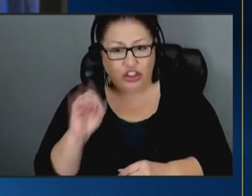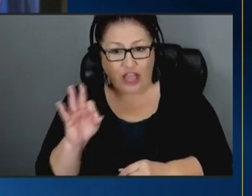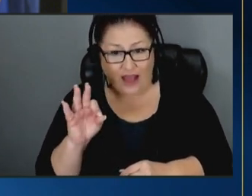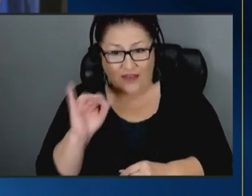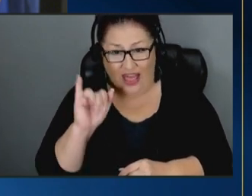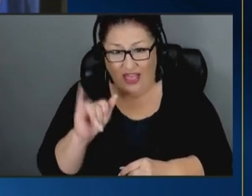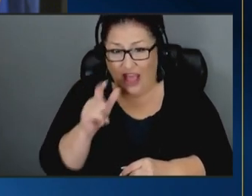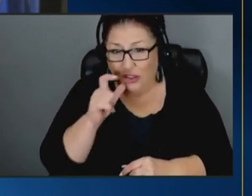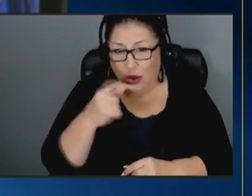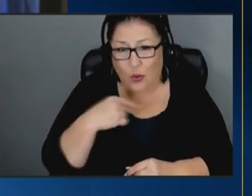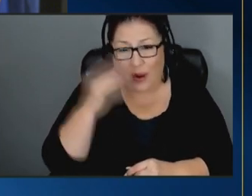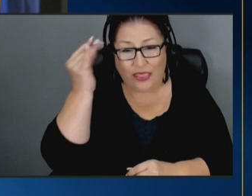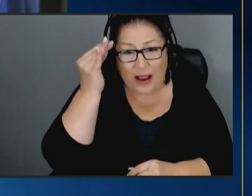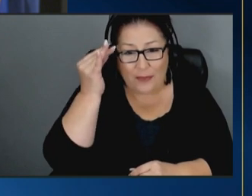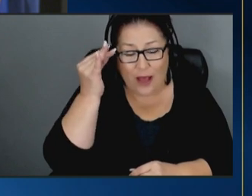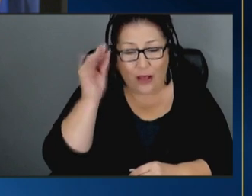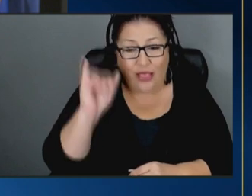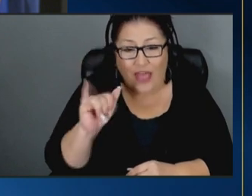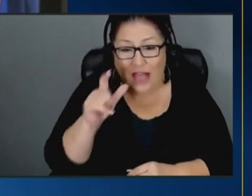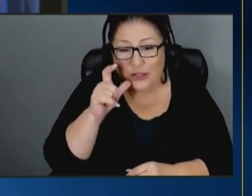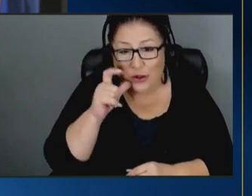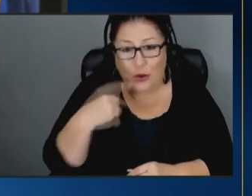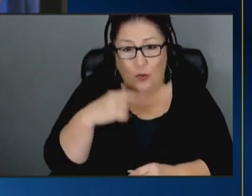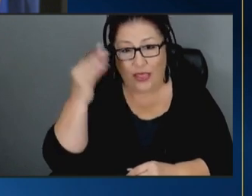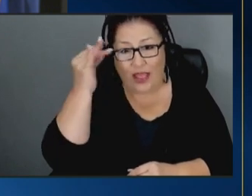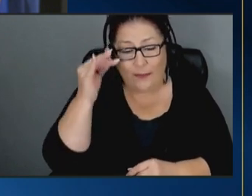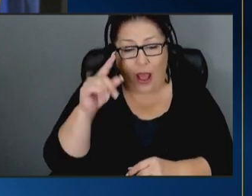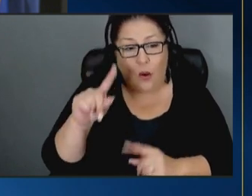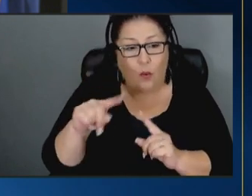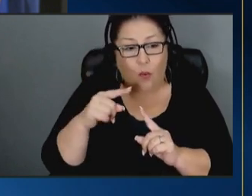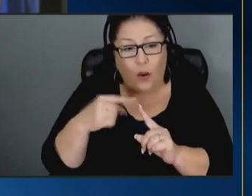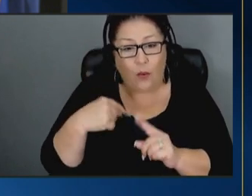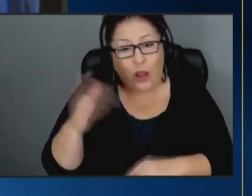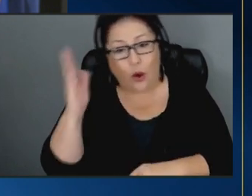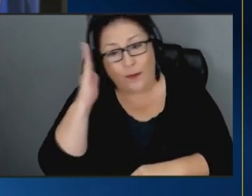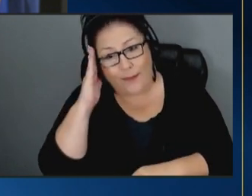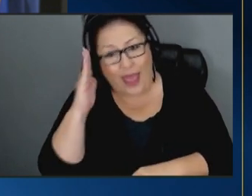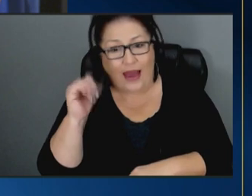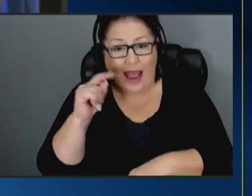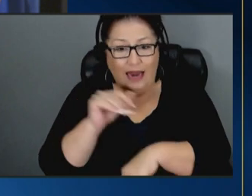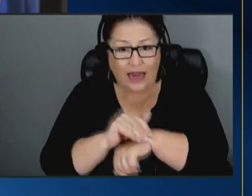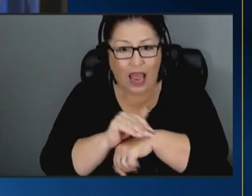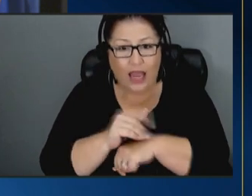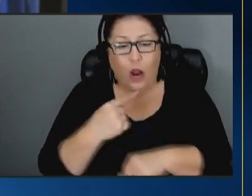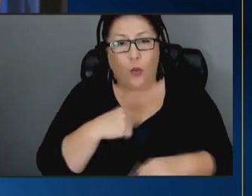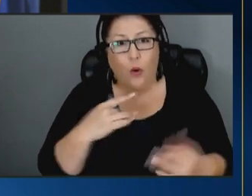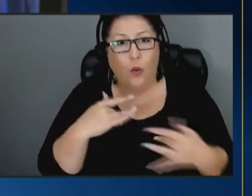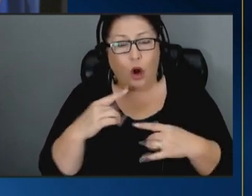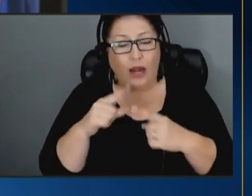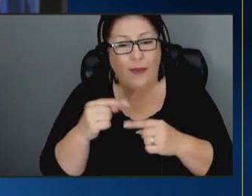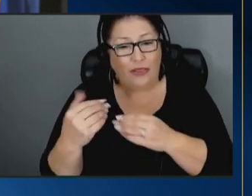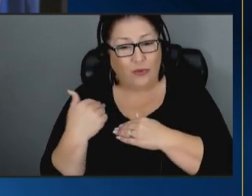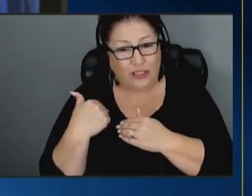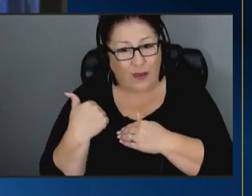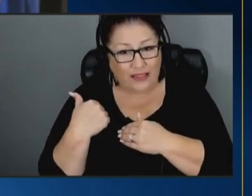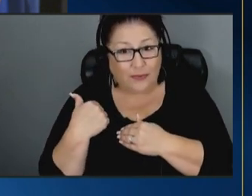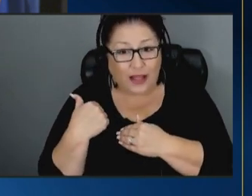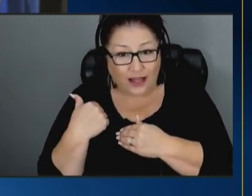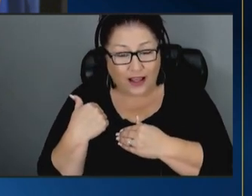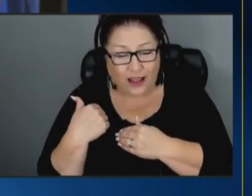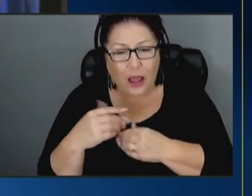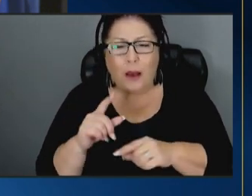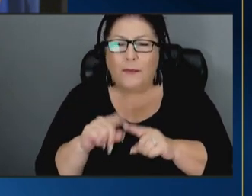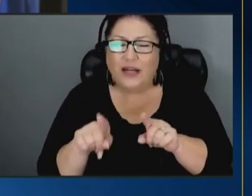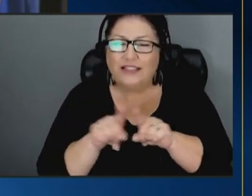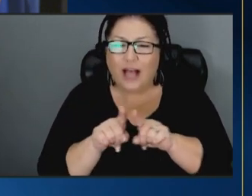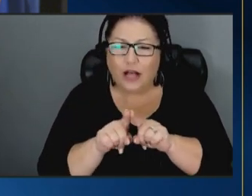we're thinking about that's who we're thinking about when we go to bed at night and we're worried about the responsibility that we care but it's also